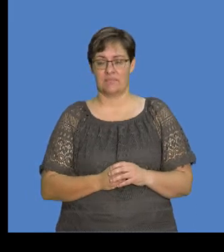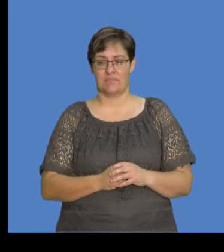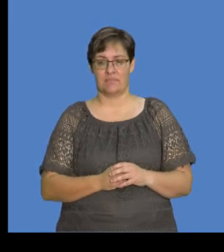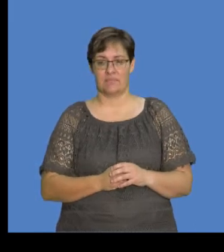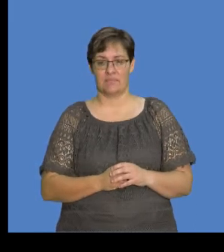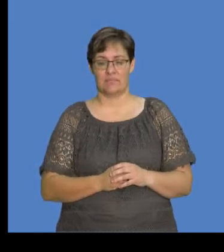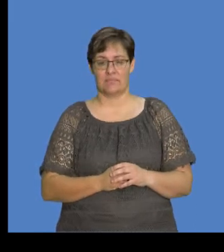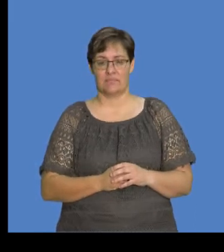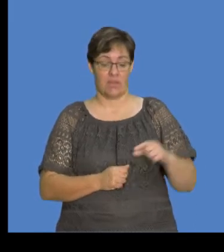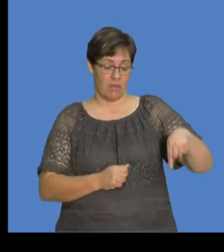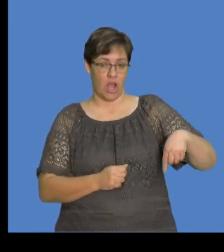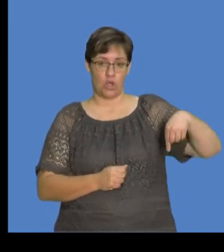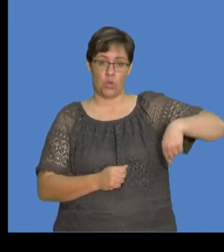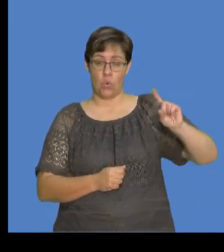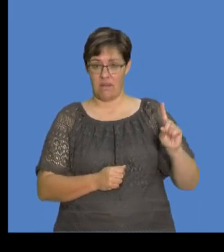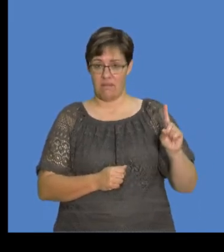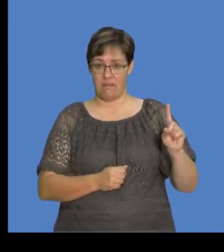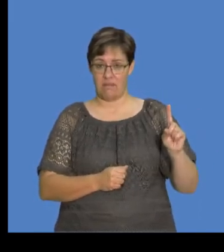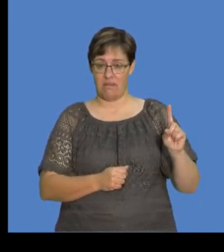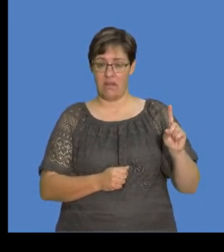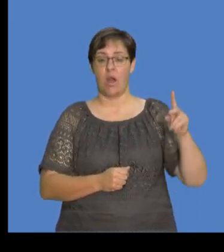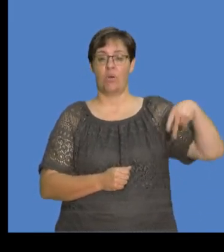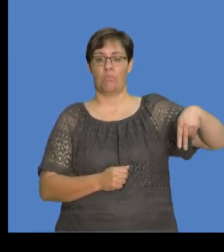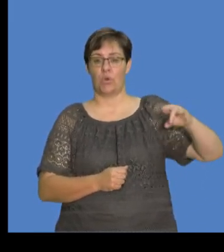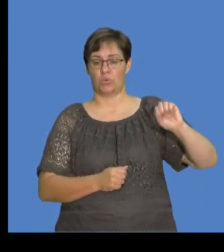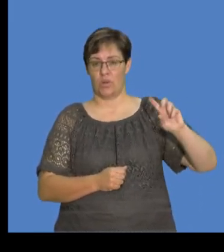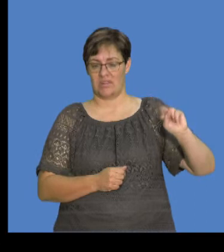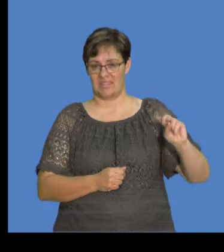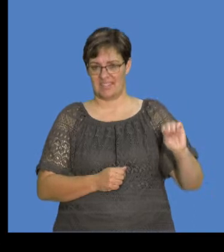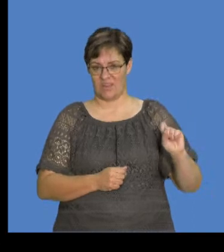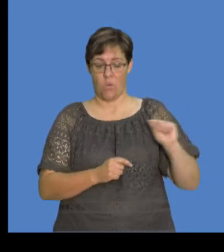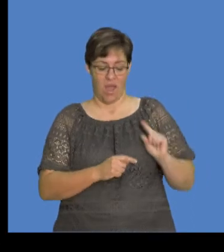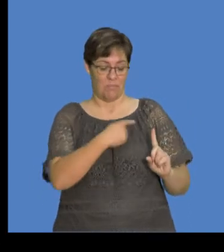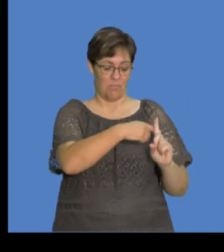While Q1 has excess protons, okay?